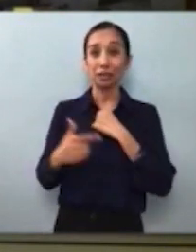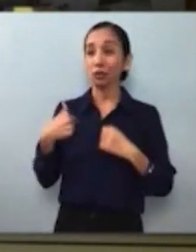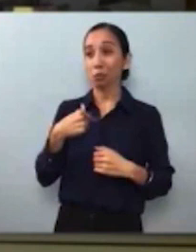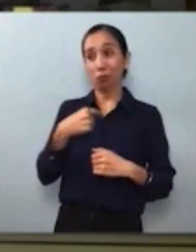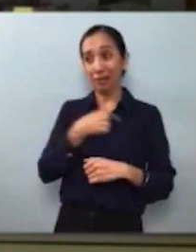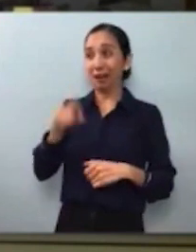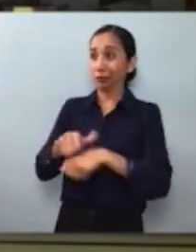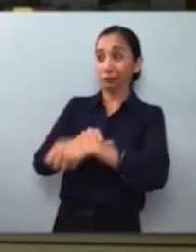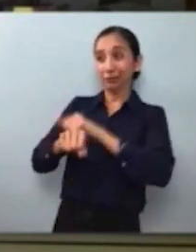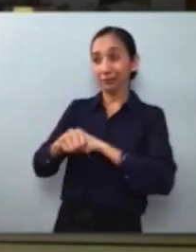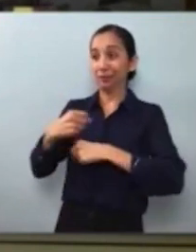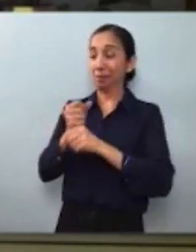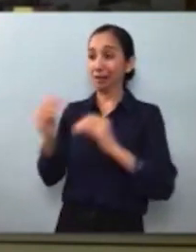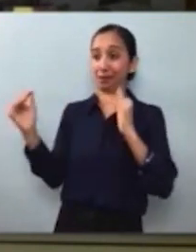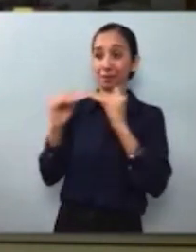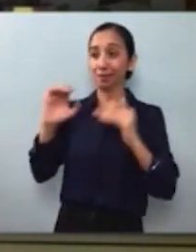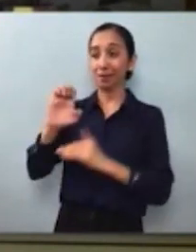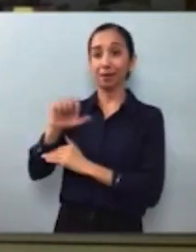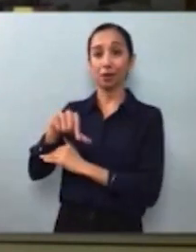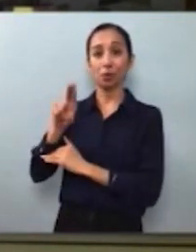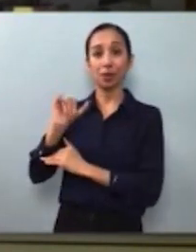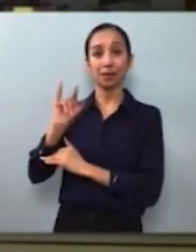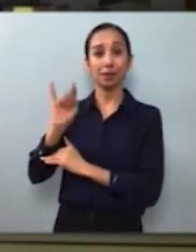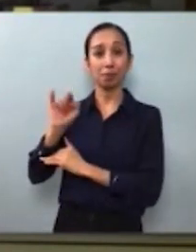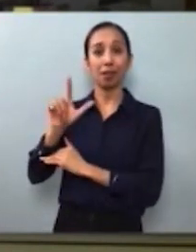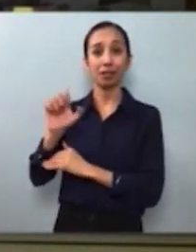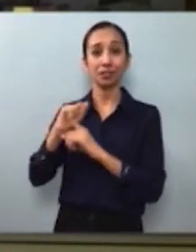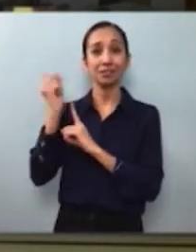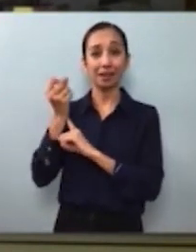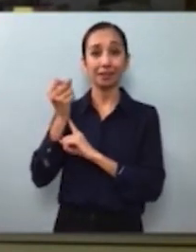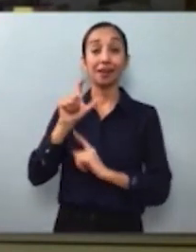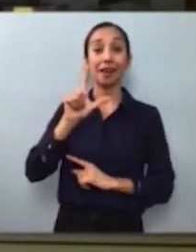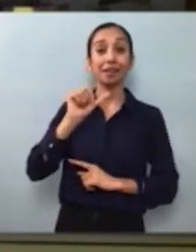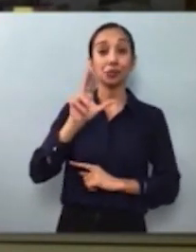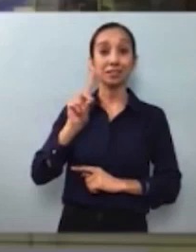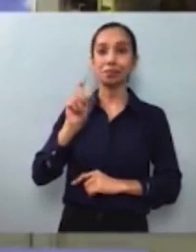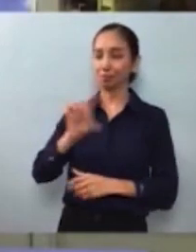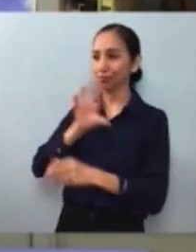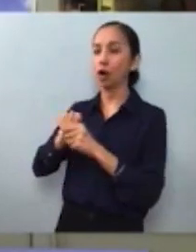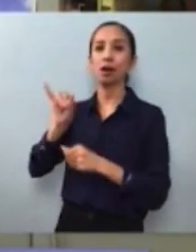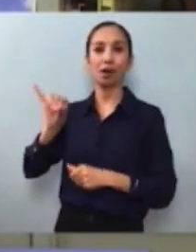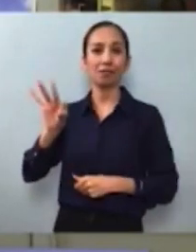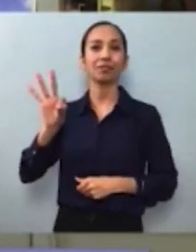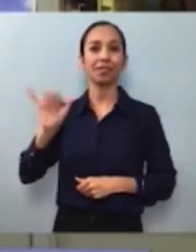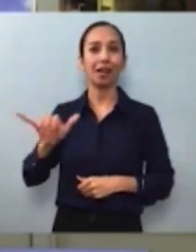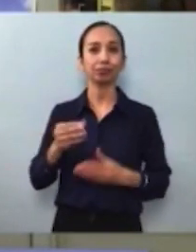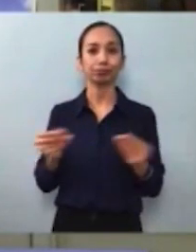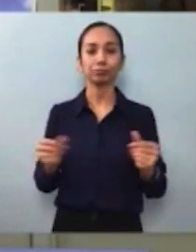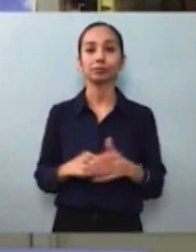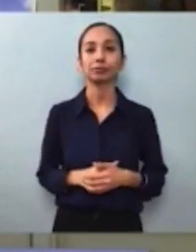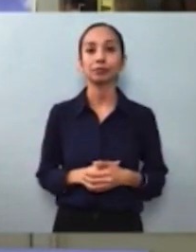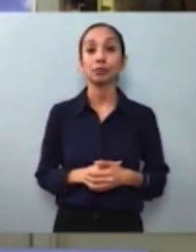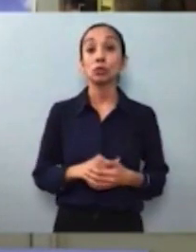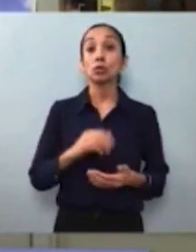society. Los Angeles Unified must take action and be part of the solution. School police are not part of Los